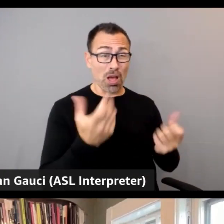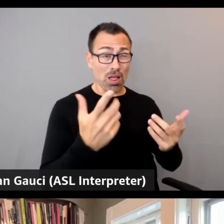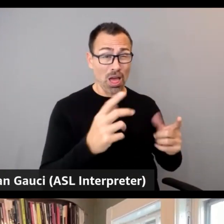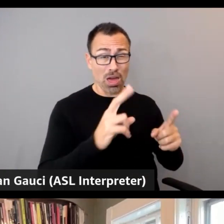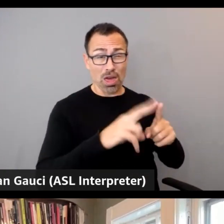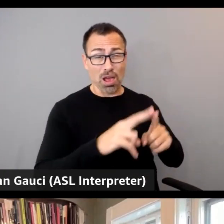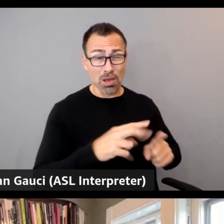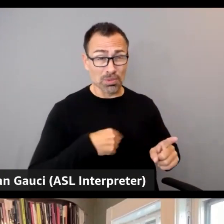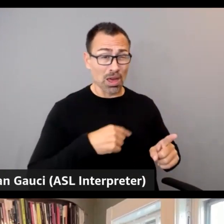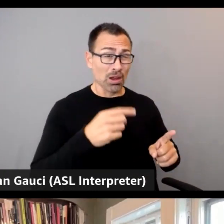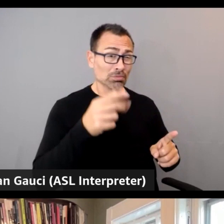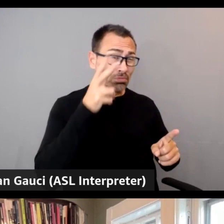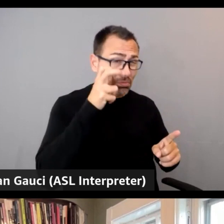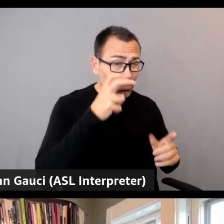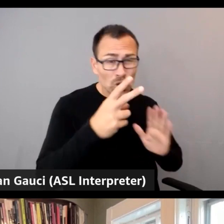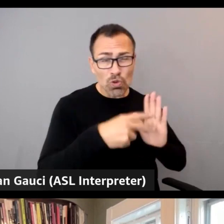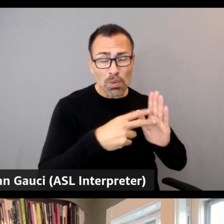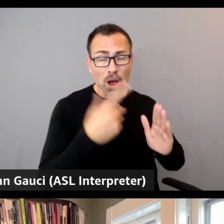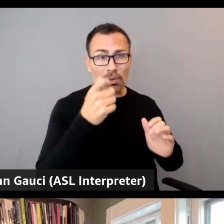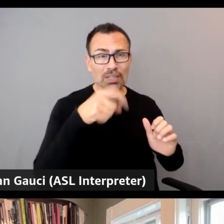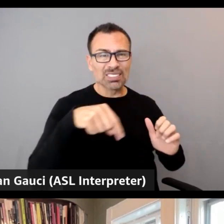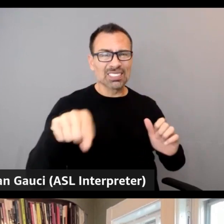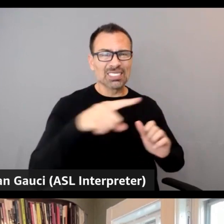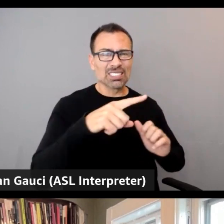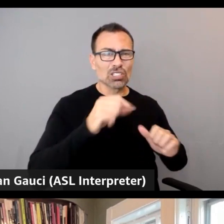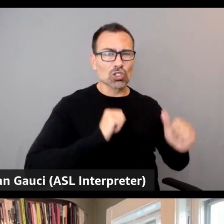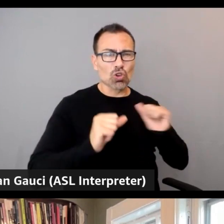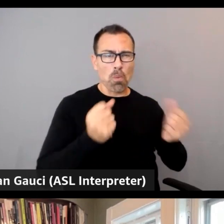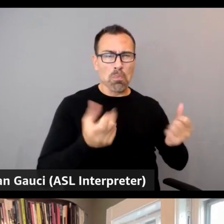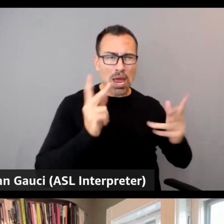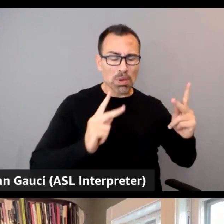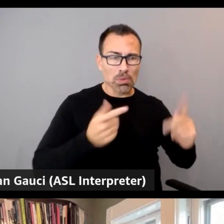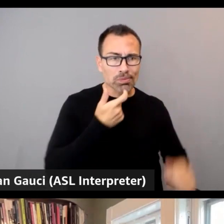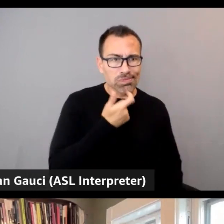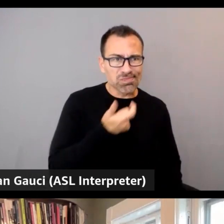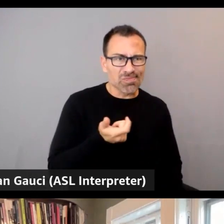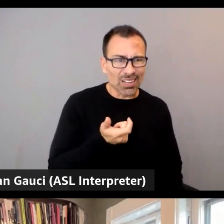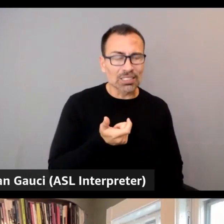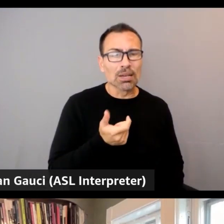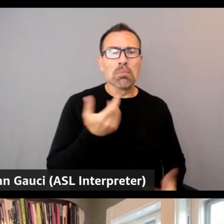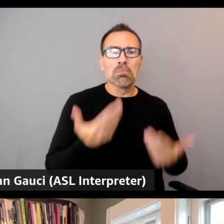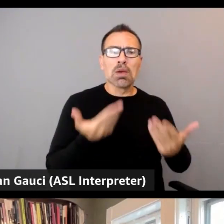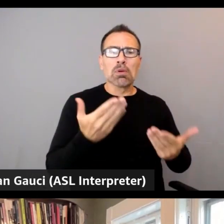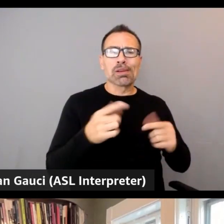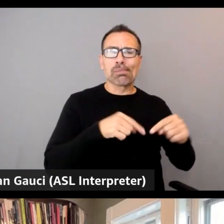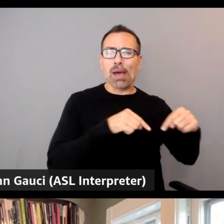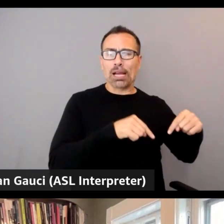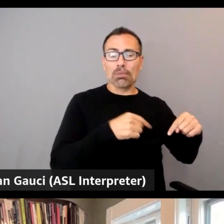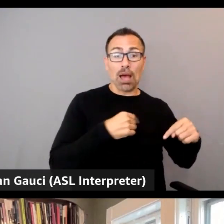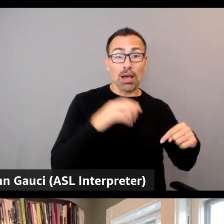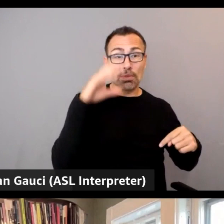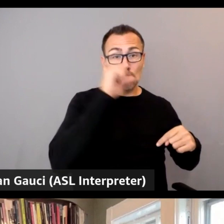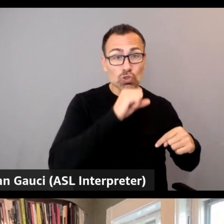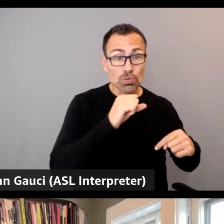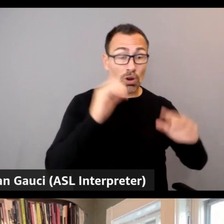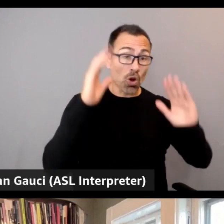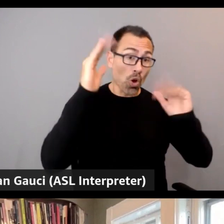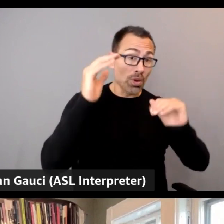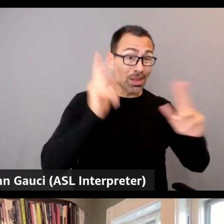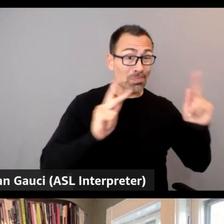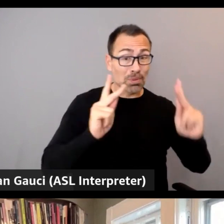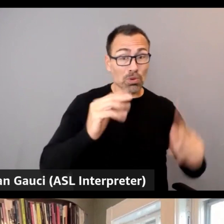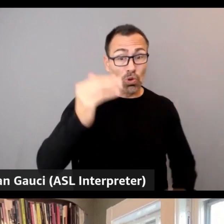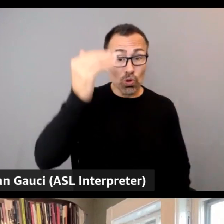So because we have a wide range of people joining the show, maybe we should take a little step back. I'm kind of assuming or hoping that perhaps a lot of people know